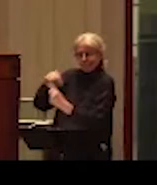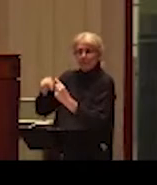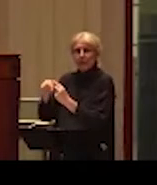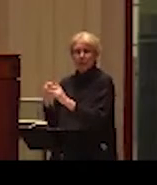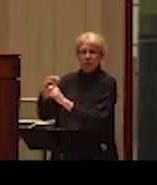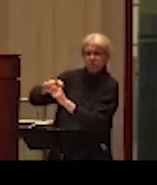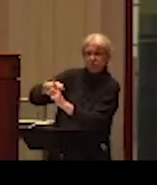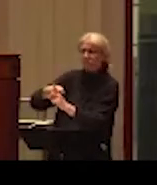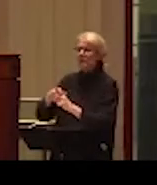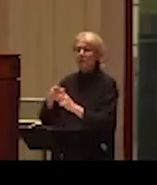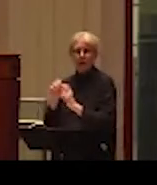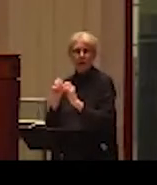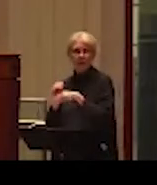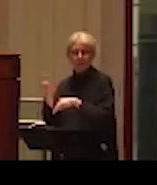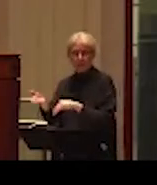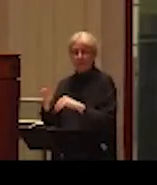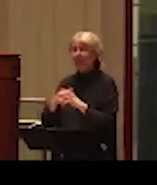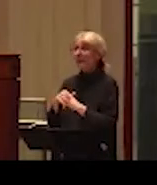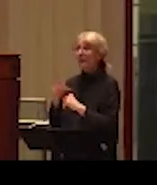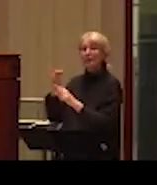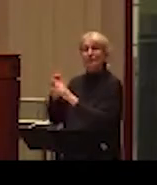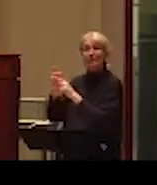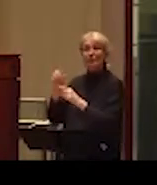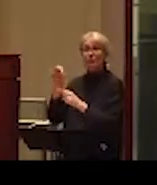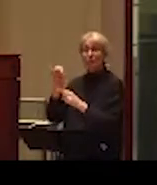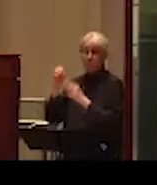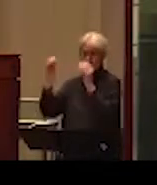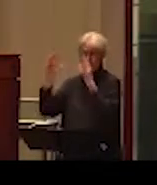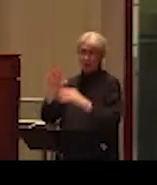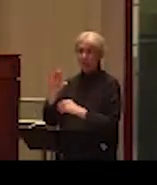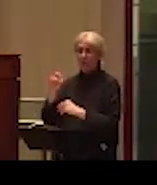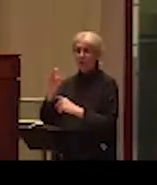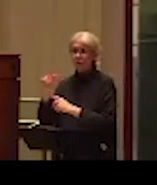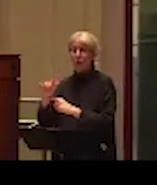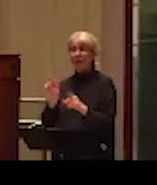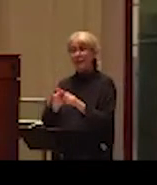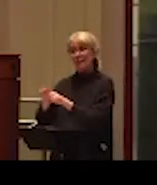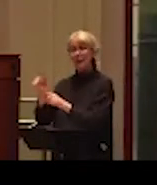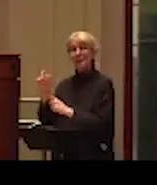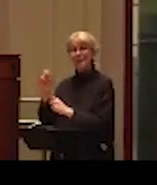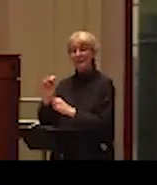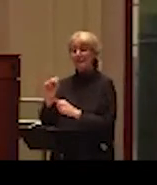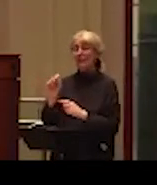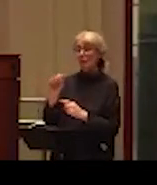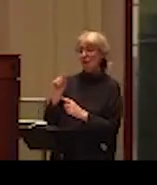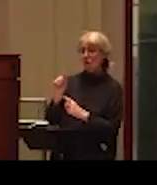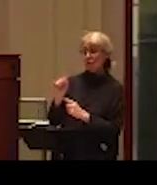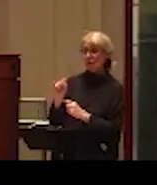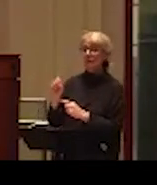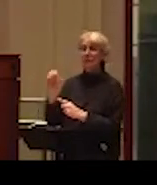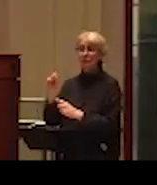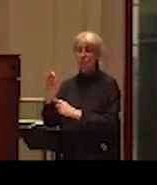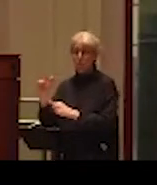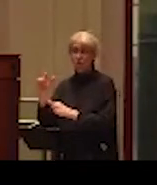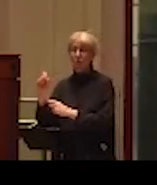criminology at SFU and I had the privilege of being the dean of the faculty of arts and social sciences as Alexandra made